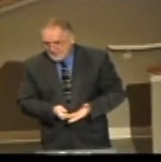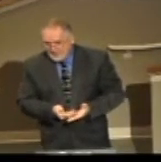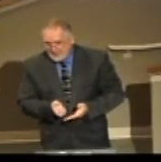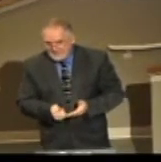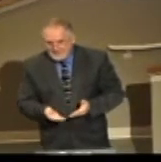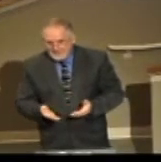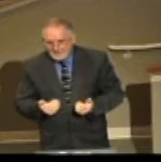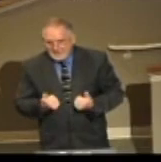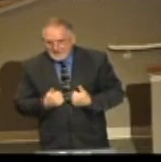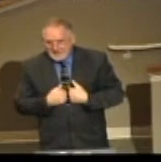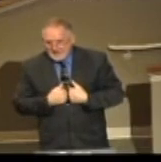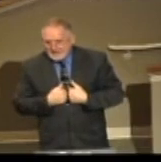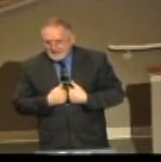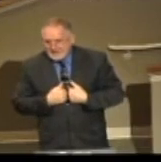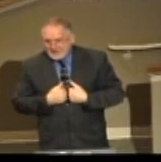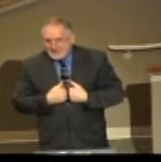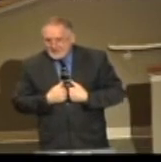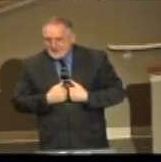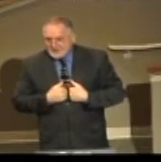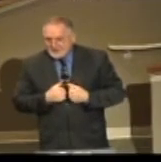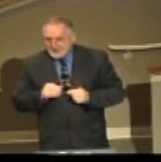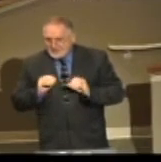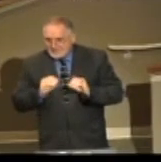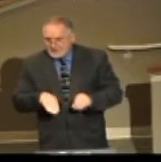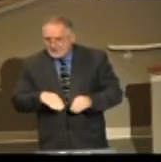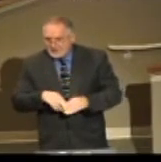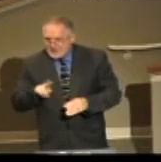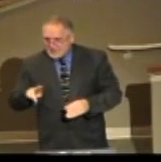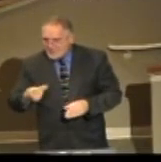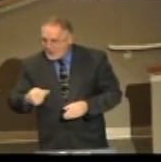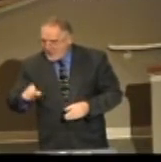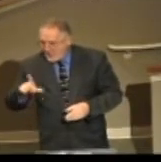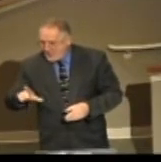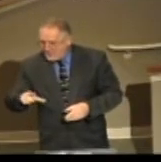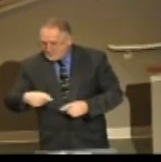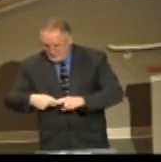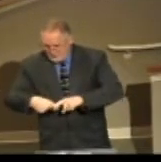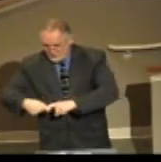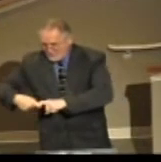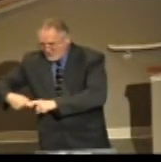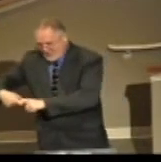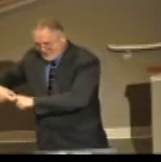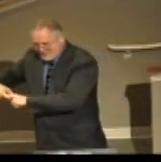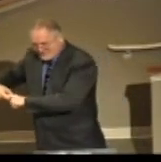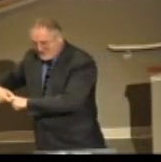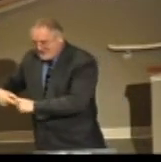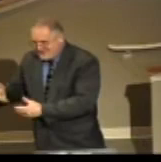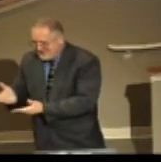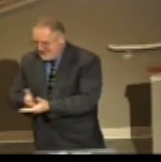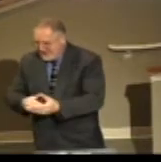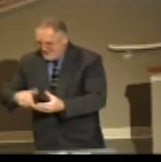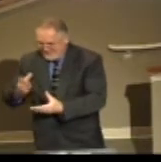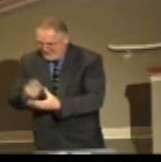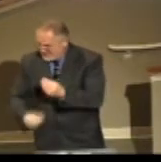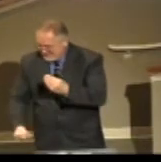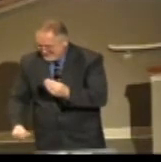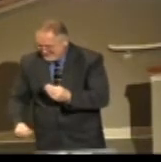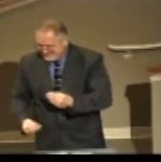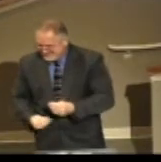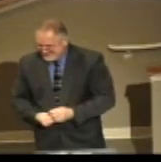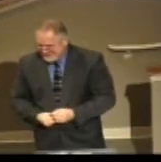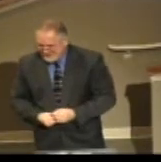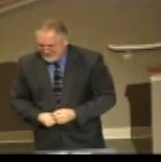Everything we had was, you could put in a four-by-eight U-Haul trailer and have half of it left empty. That's all we had. Went there.